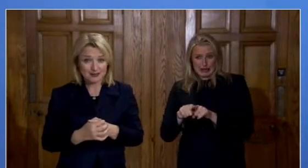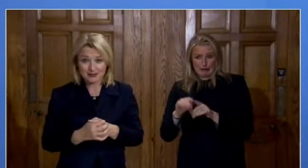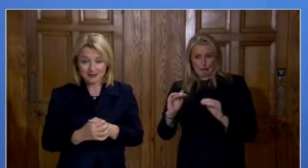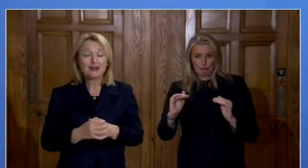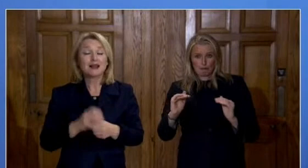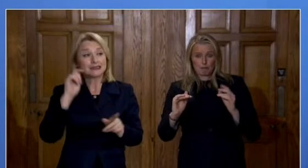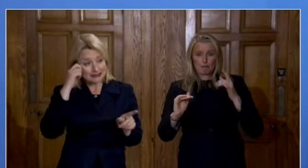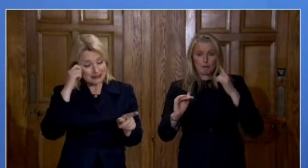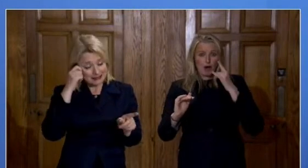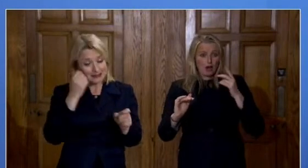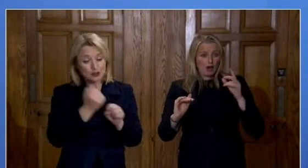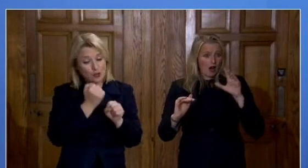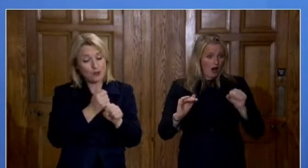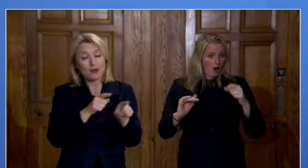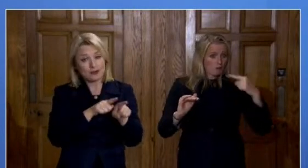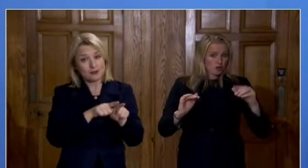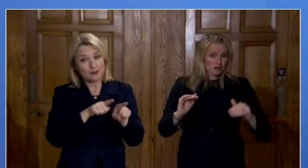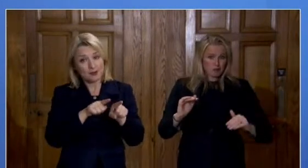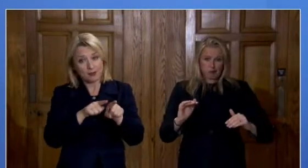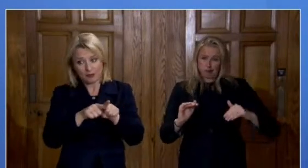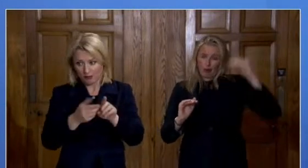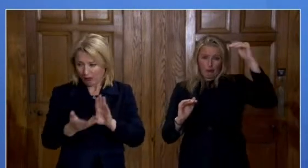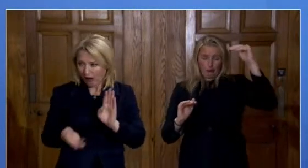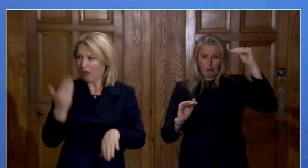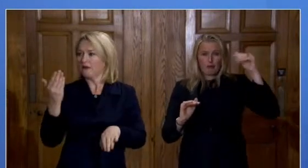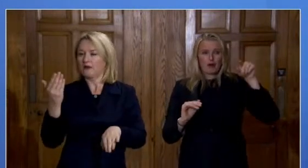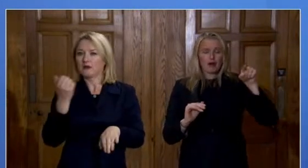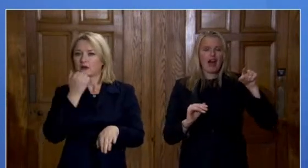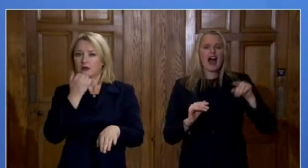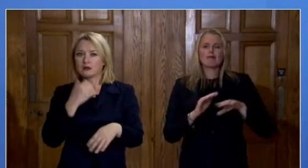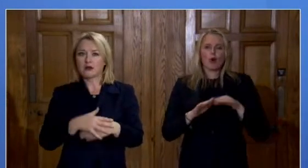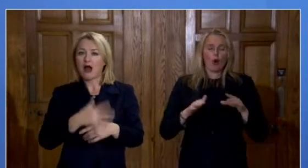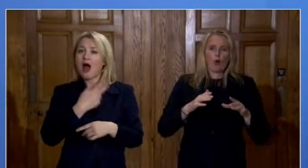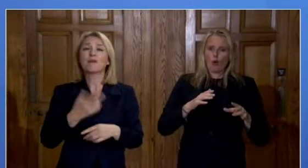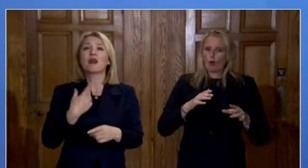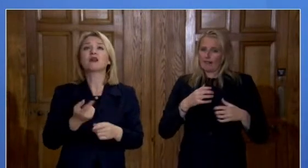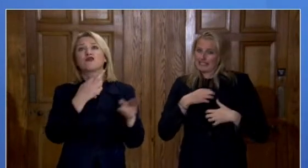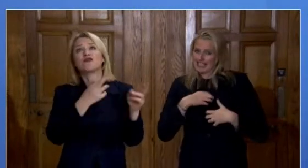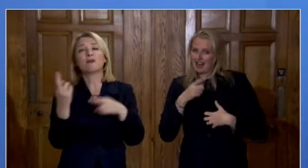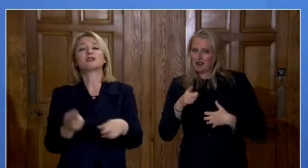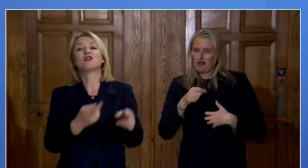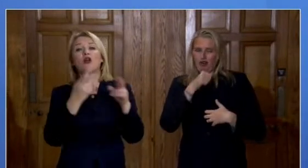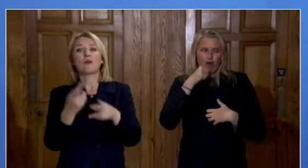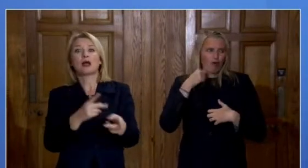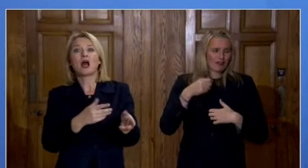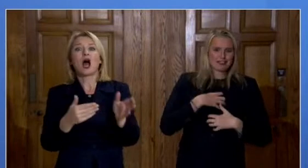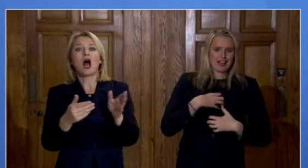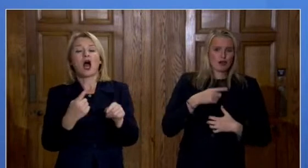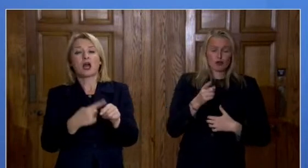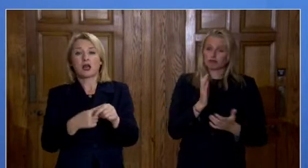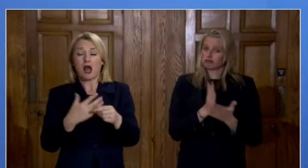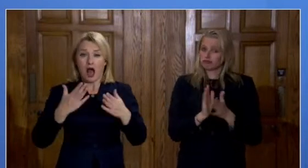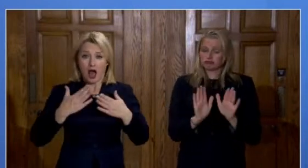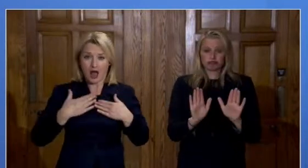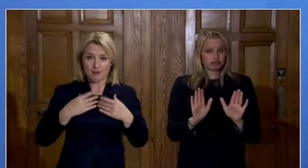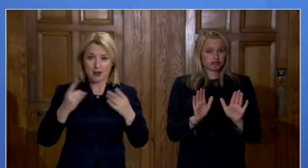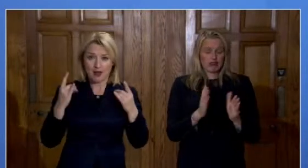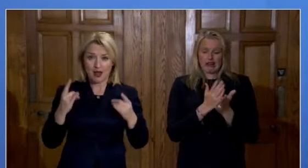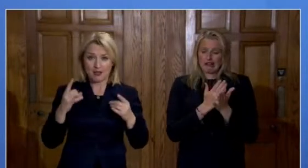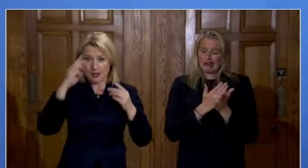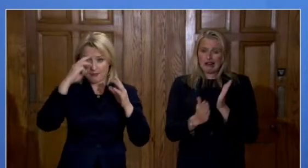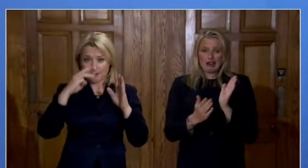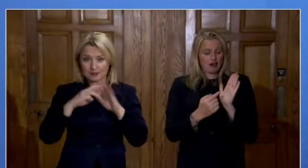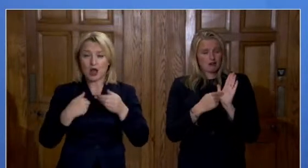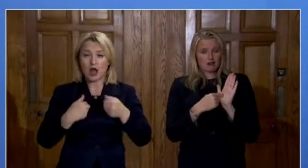cases increase as well this isn't about me crying wolf this is about me standing here as health minister presenting the numbers and the